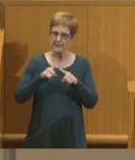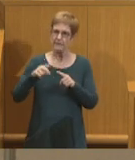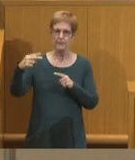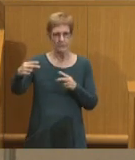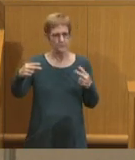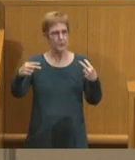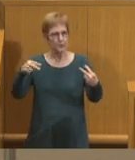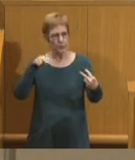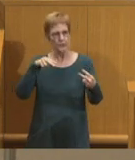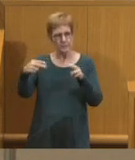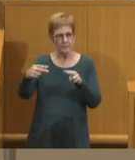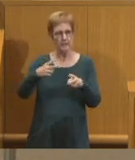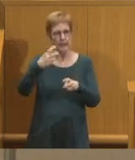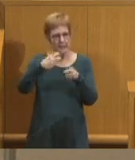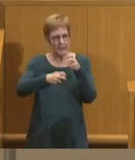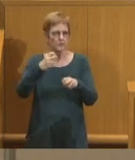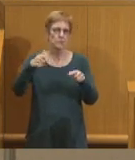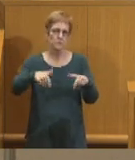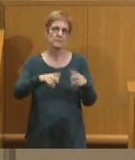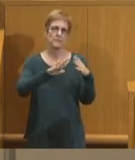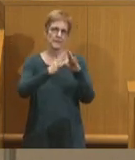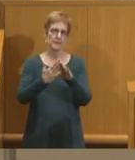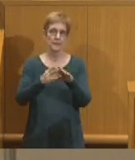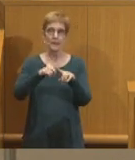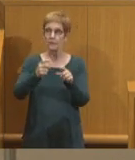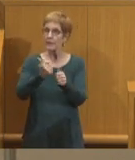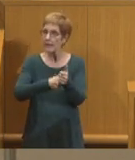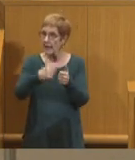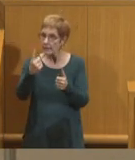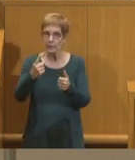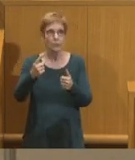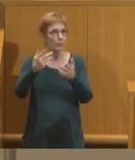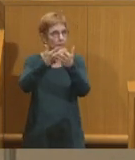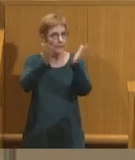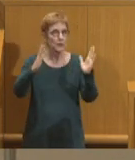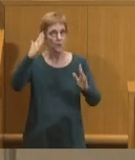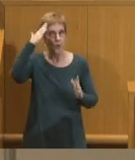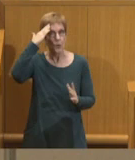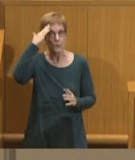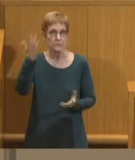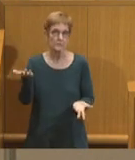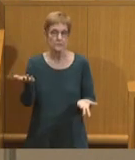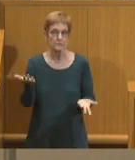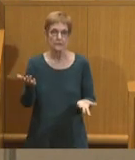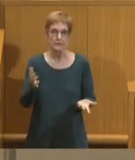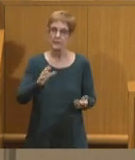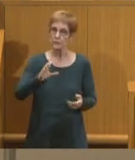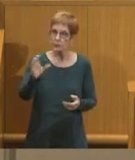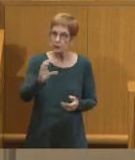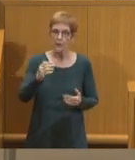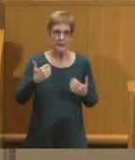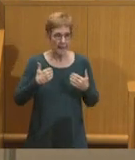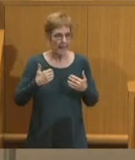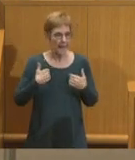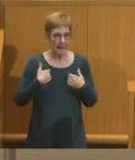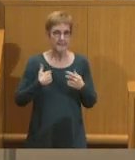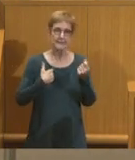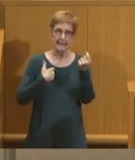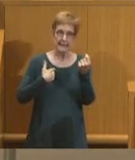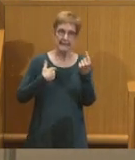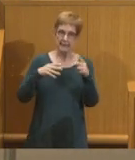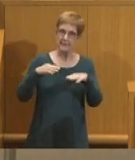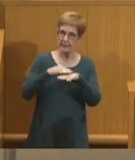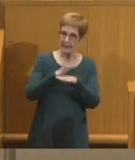approaches to the issues of our city but everybody out there should know that Charlotte has 11 council